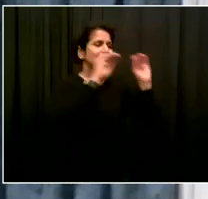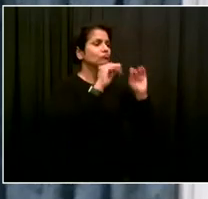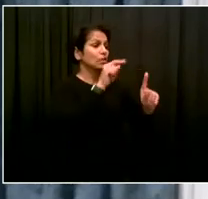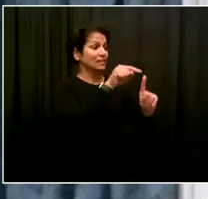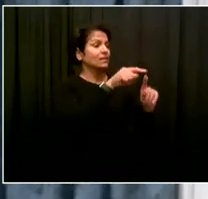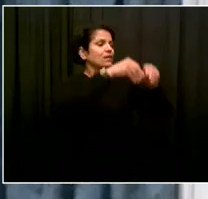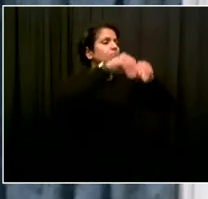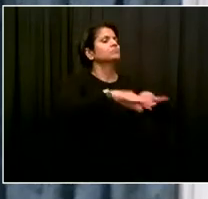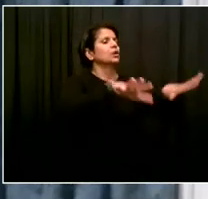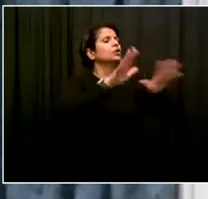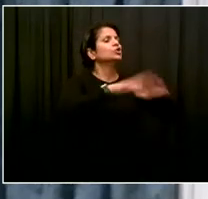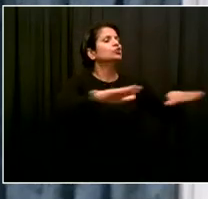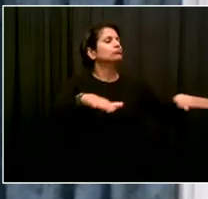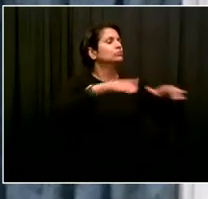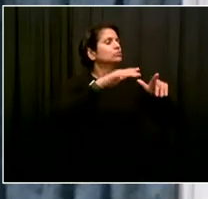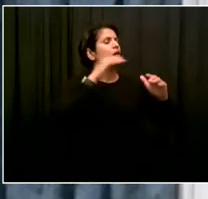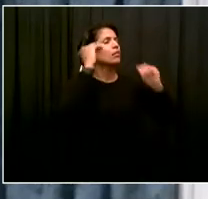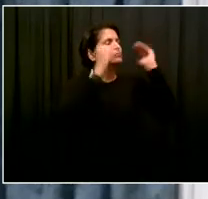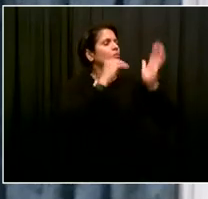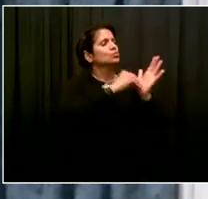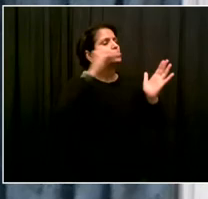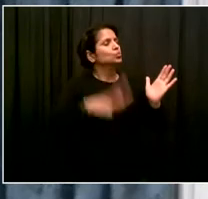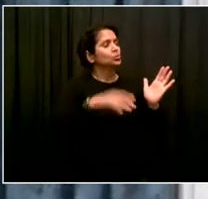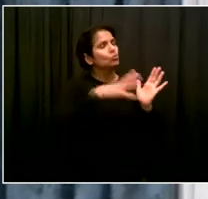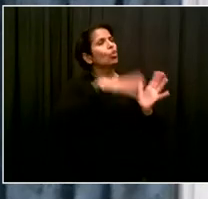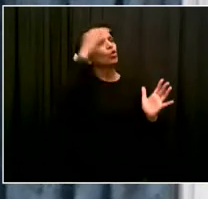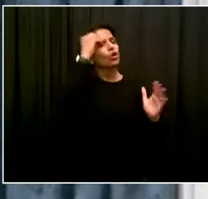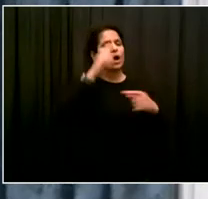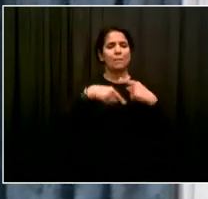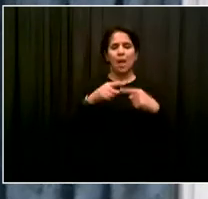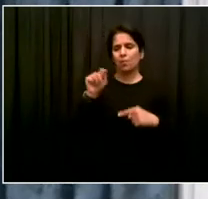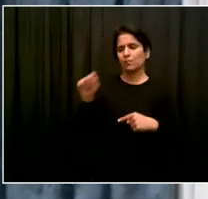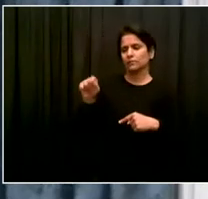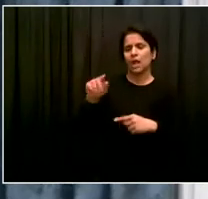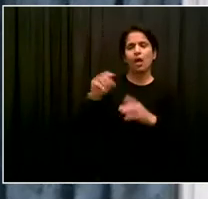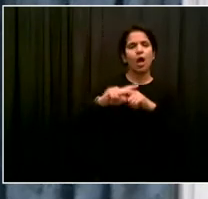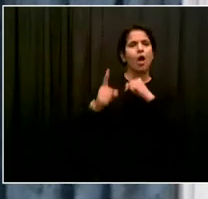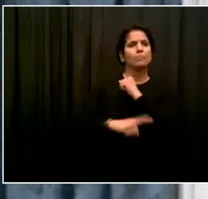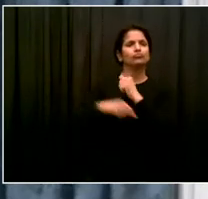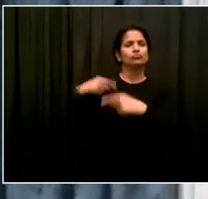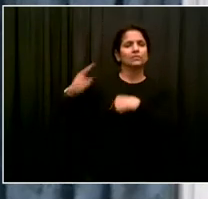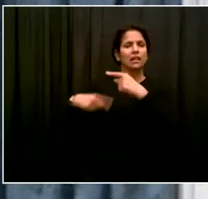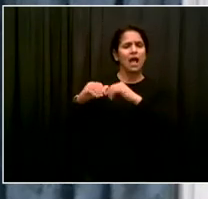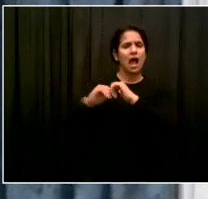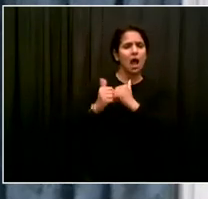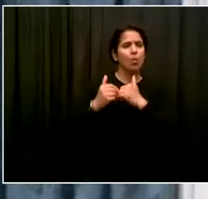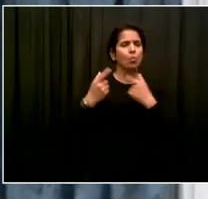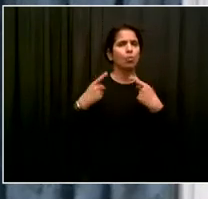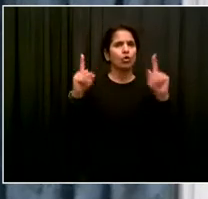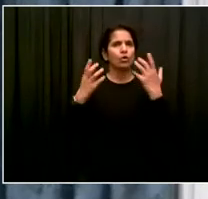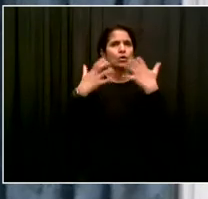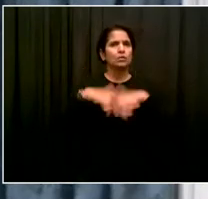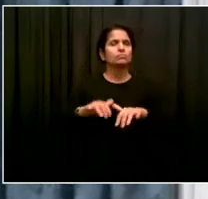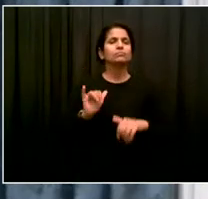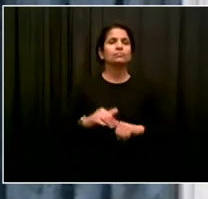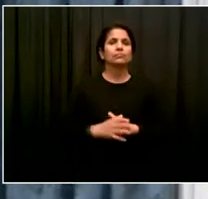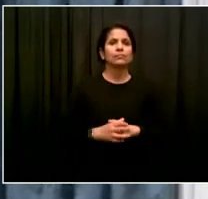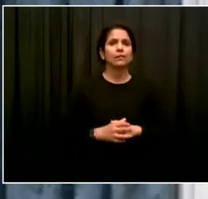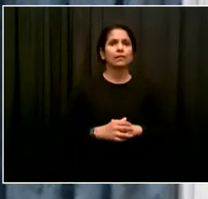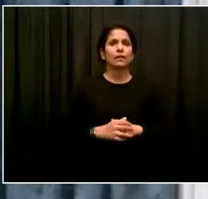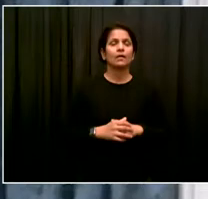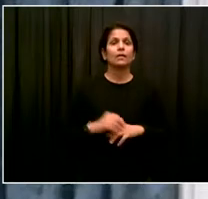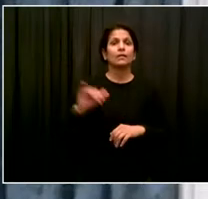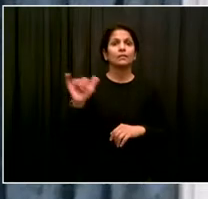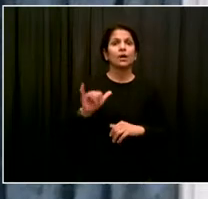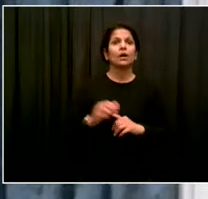donate recycled clothing and textiles. We're increasing by a factor of six the number of safe disposal events